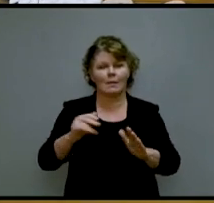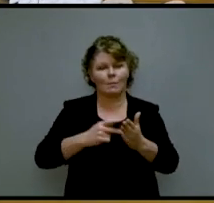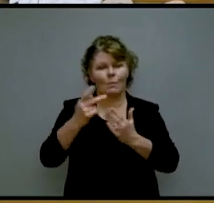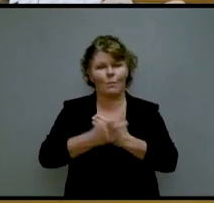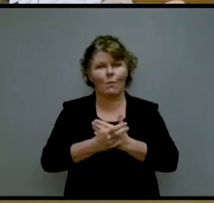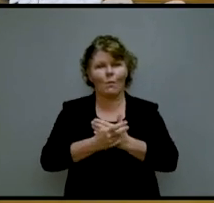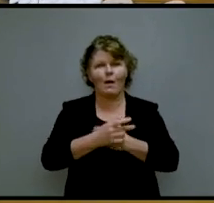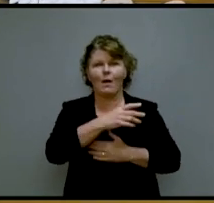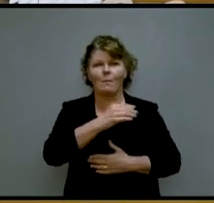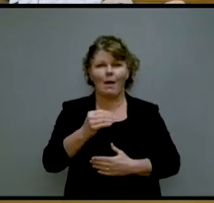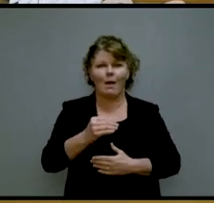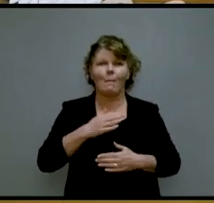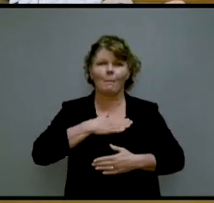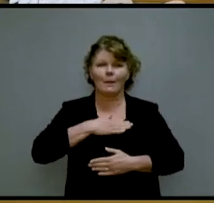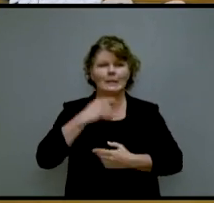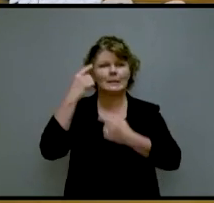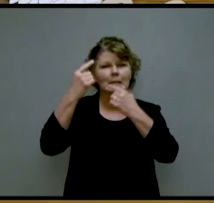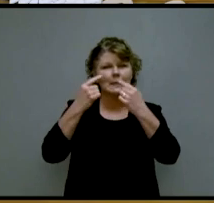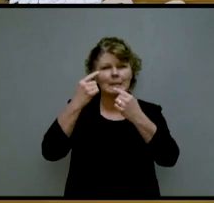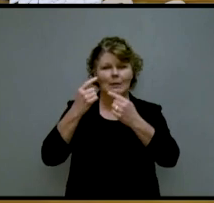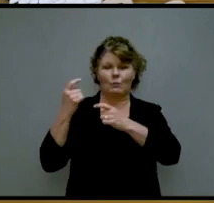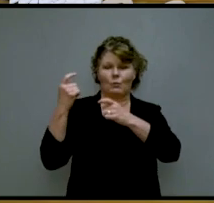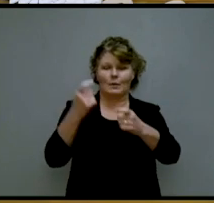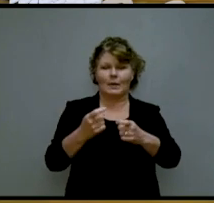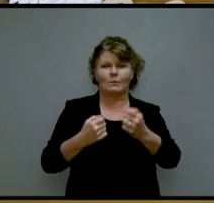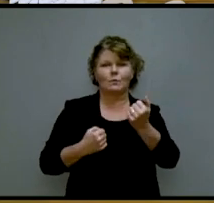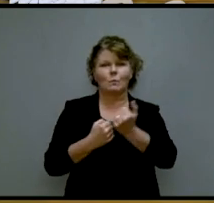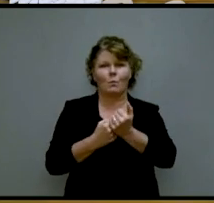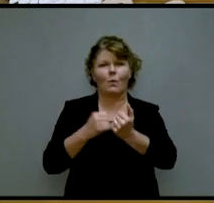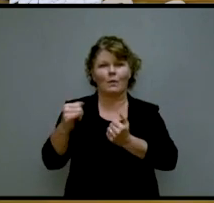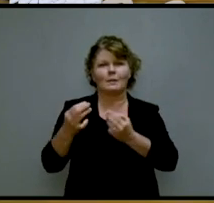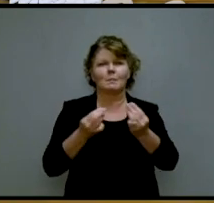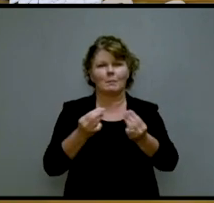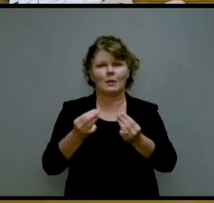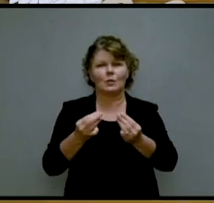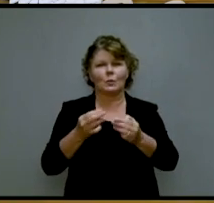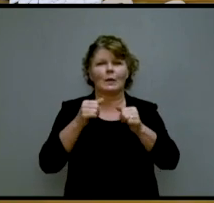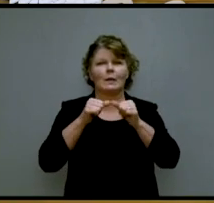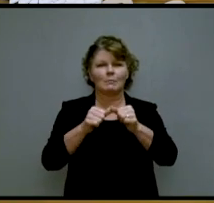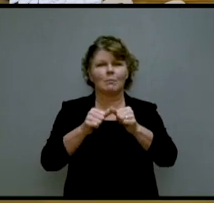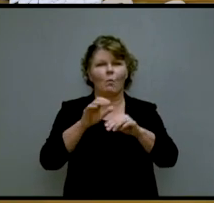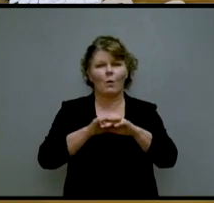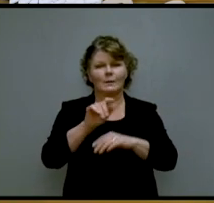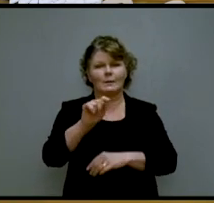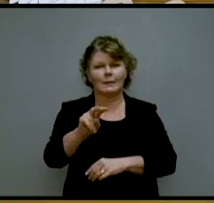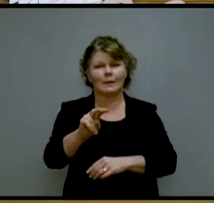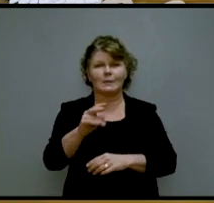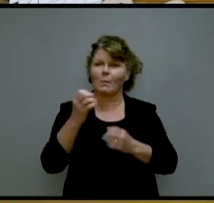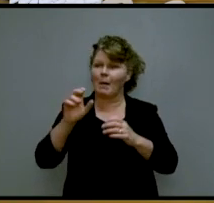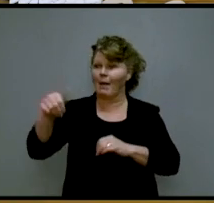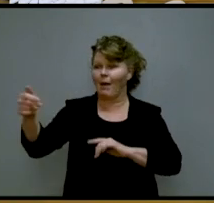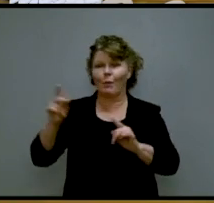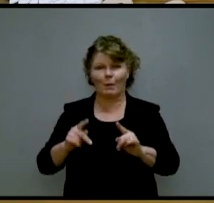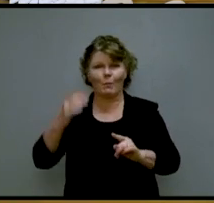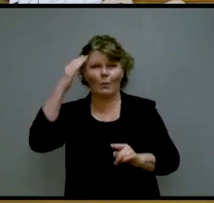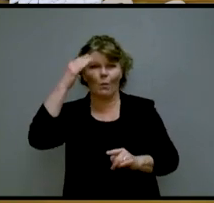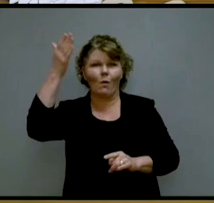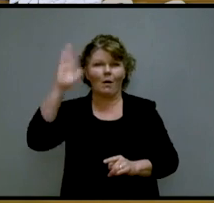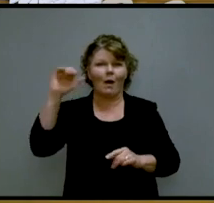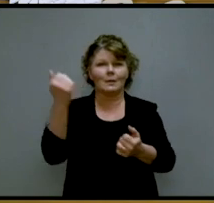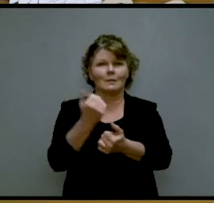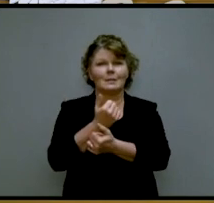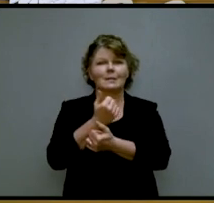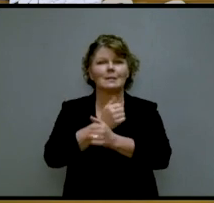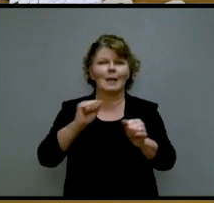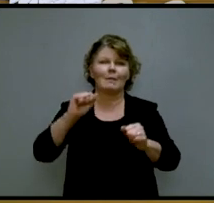and please consider giving a gift to support this ministry and keep it on the air so that many others may know God's saving